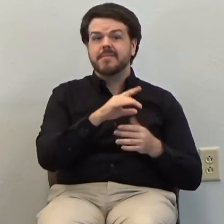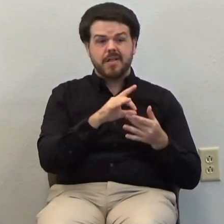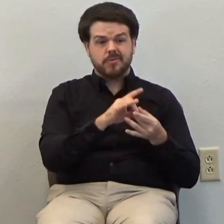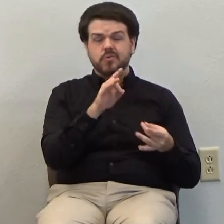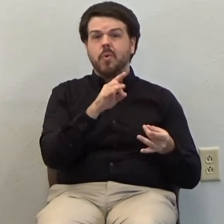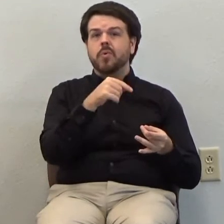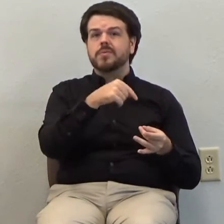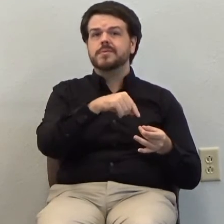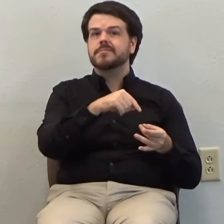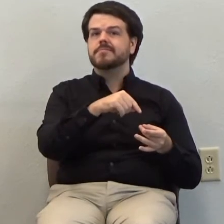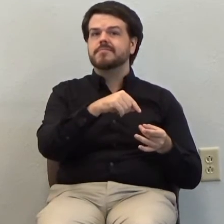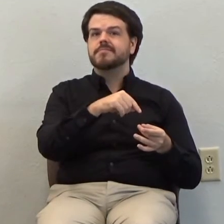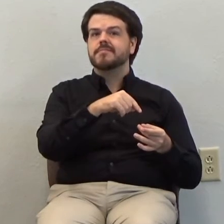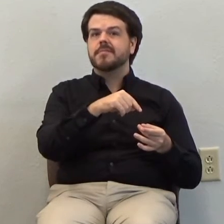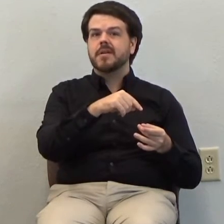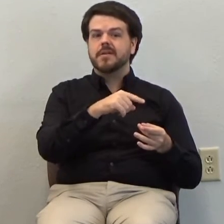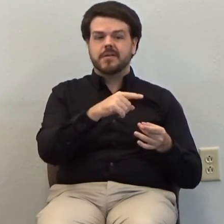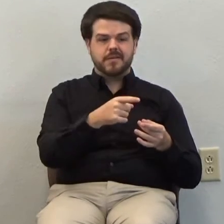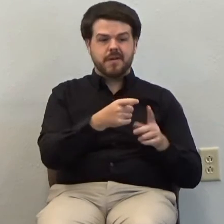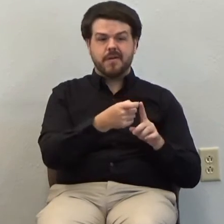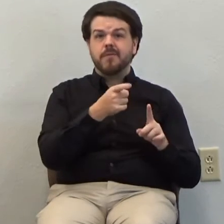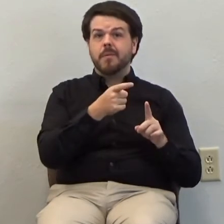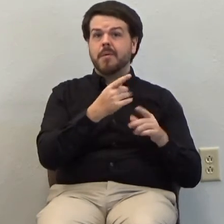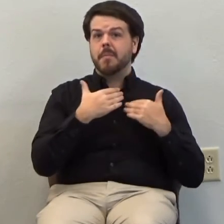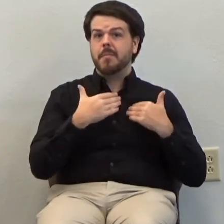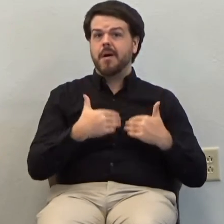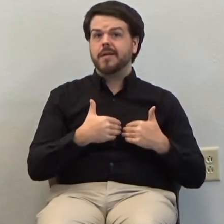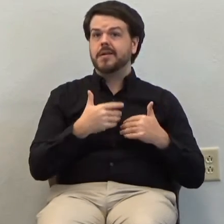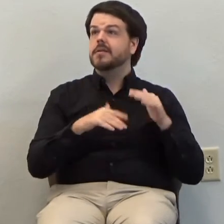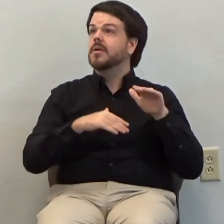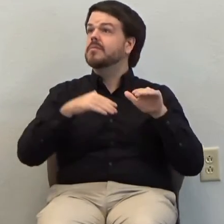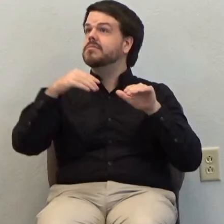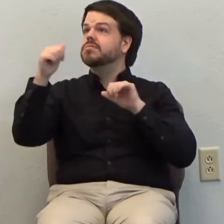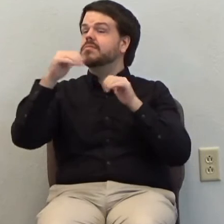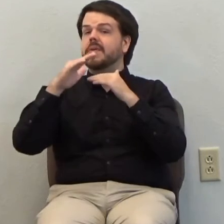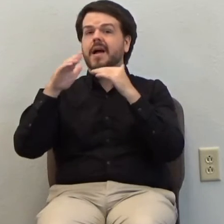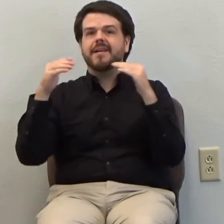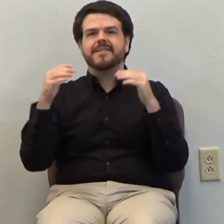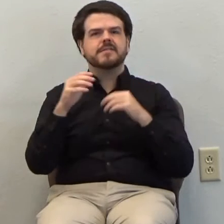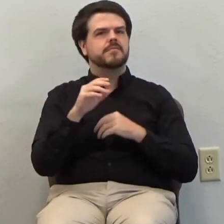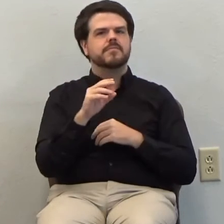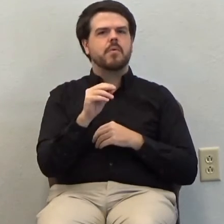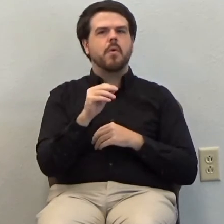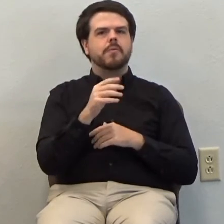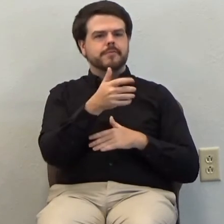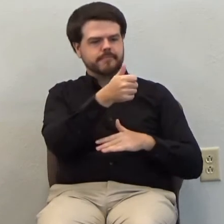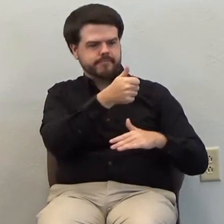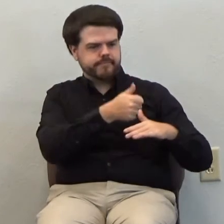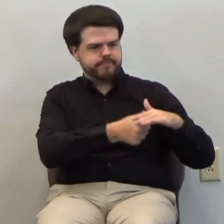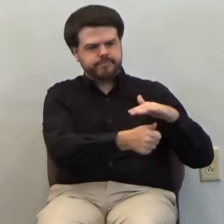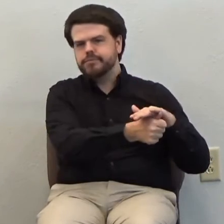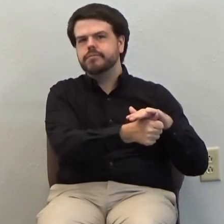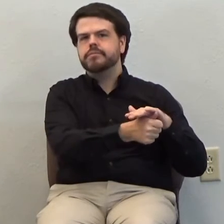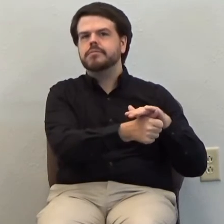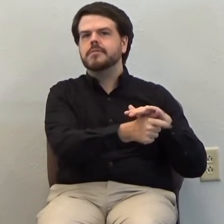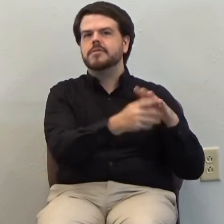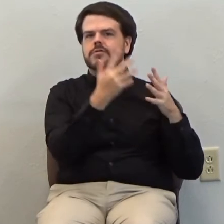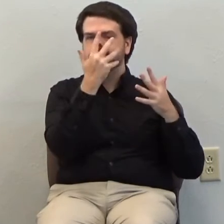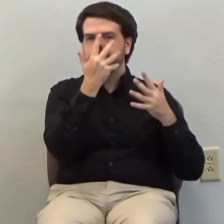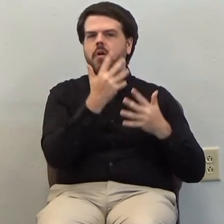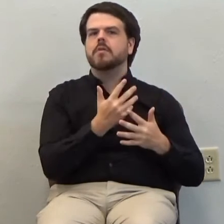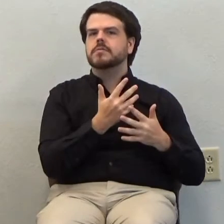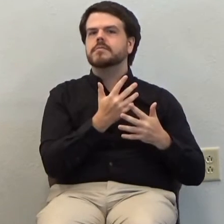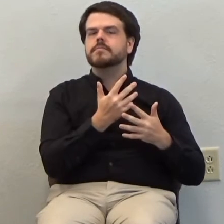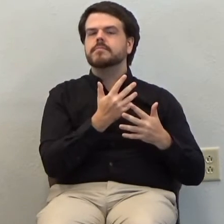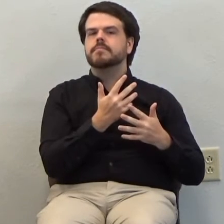go from their body but not to heaven but into torment, into darkness where they await the resurrection of their bodies by